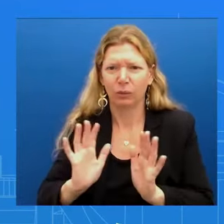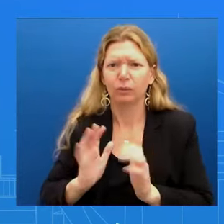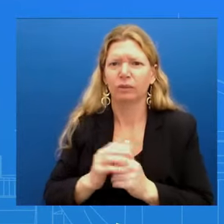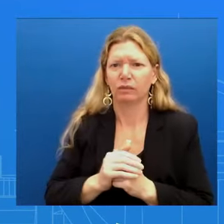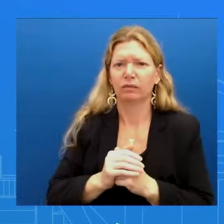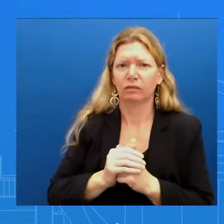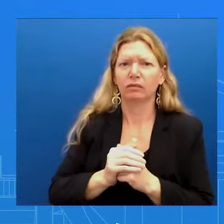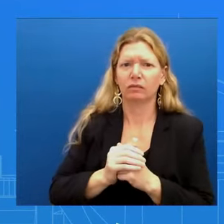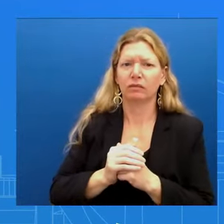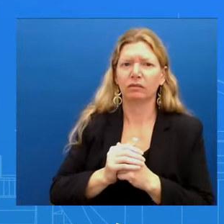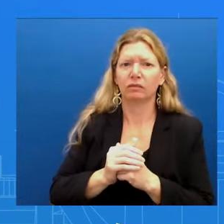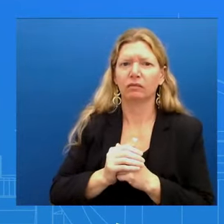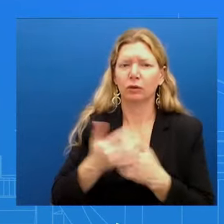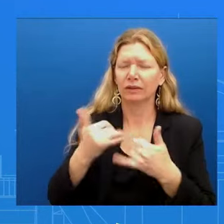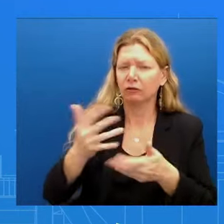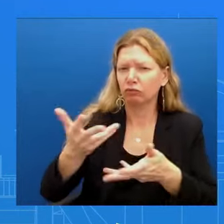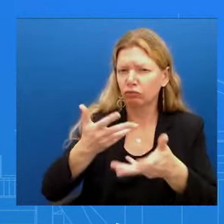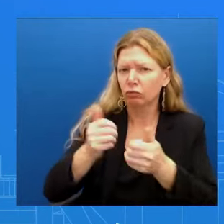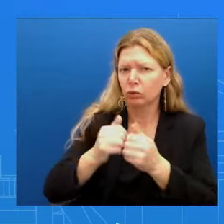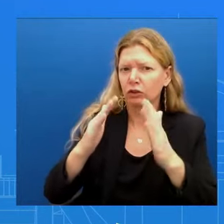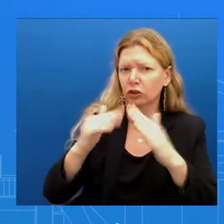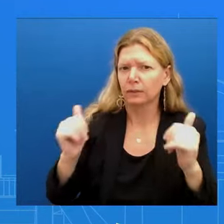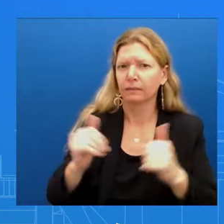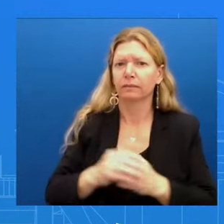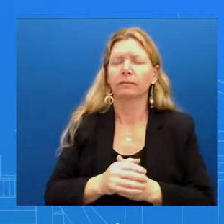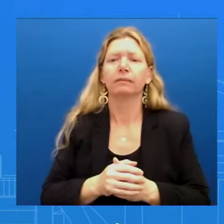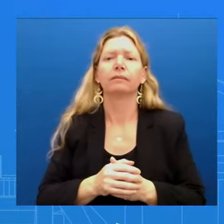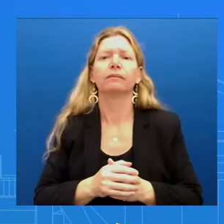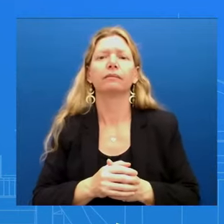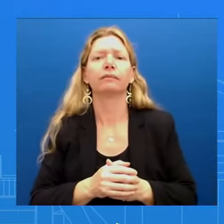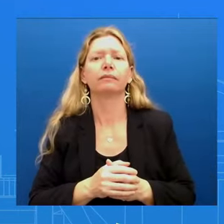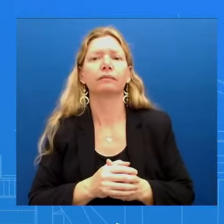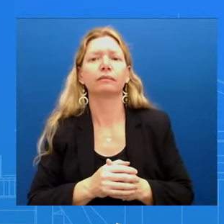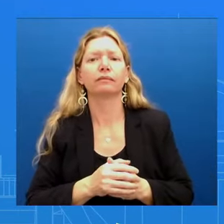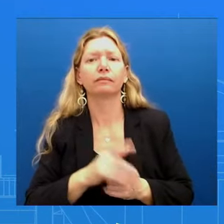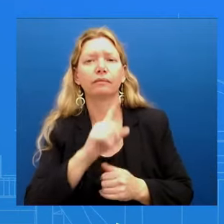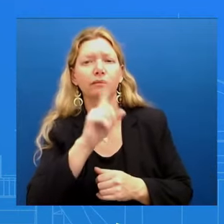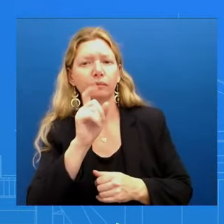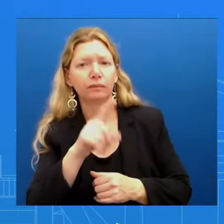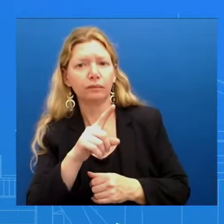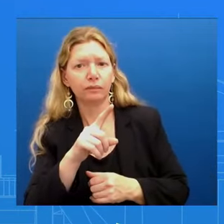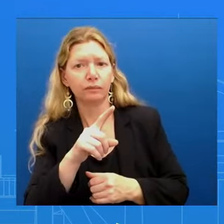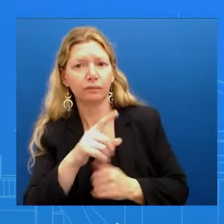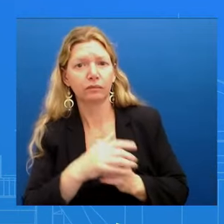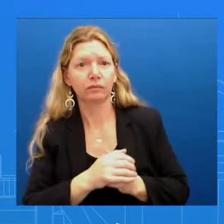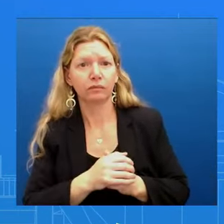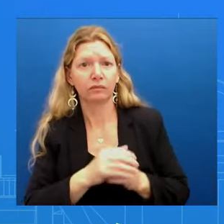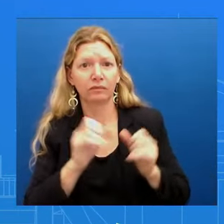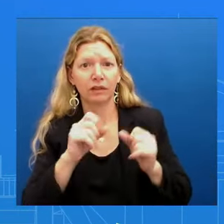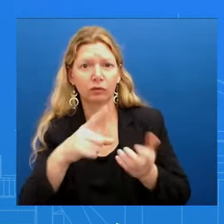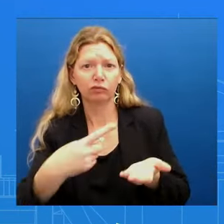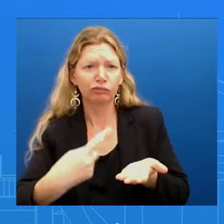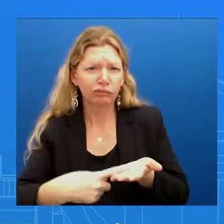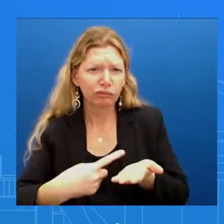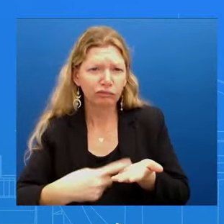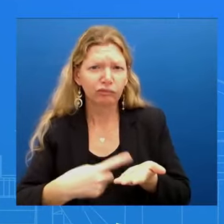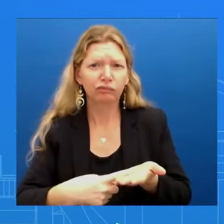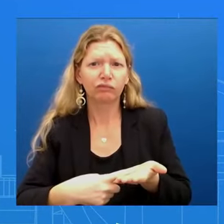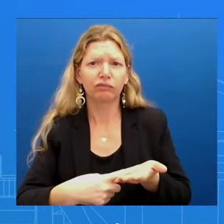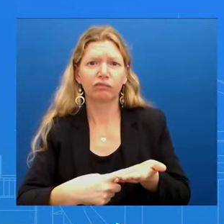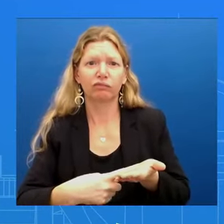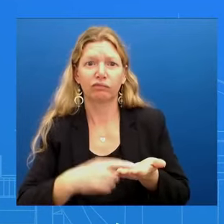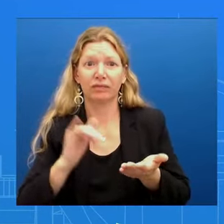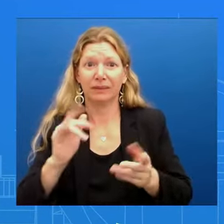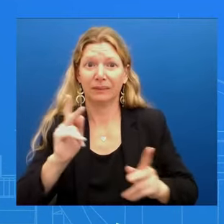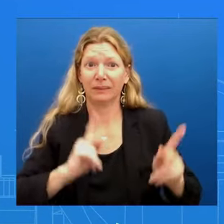Thanks, Admiral Can you just talk to us about the feasibility of moving the entire civilian population out of Rafah? Is that even